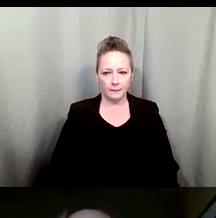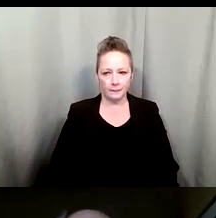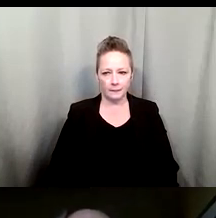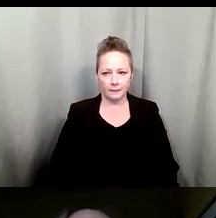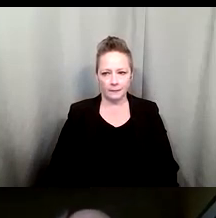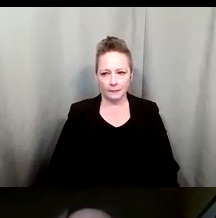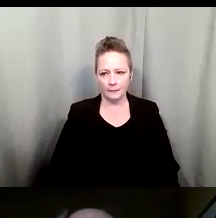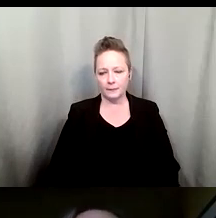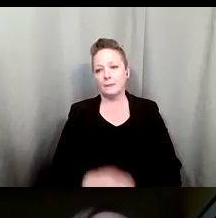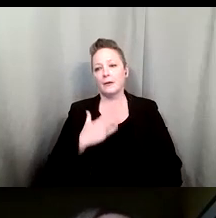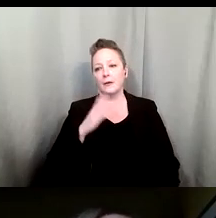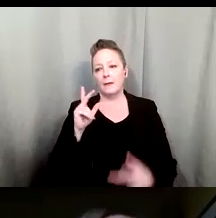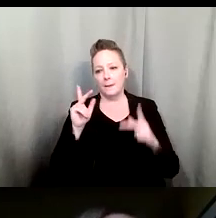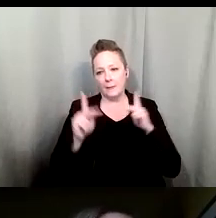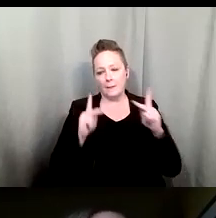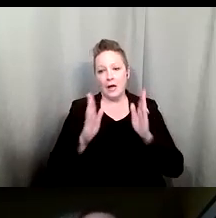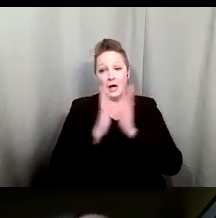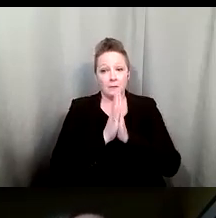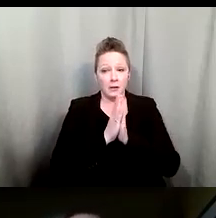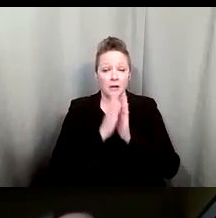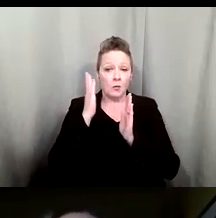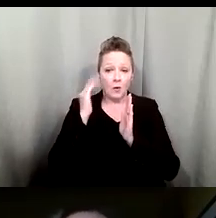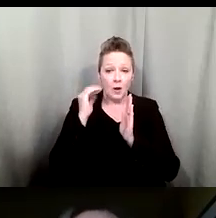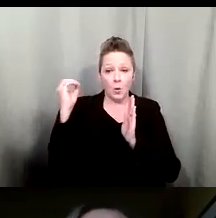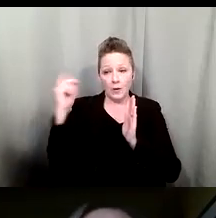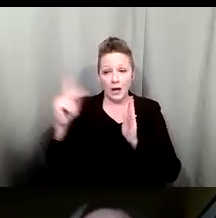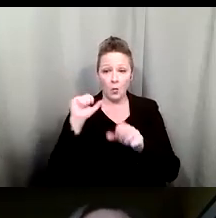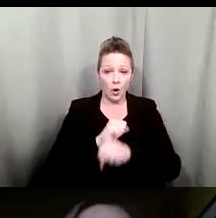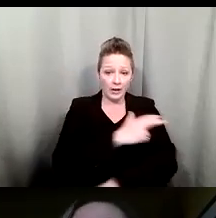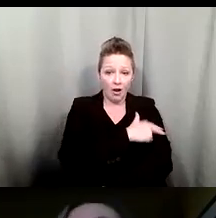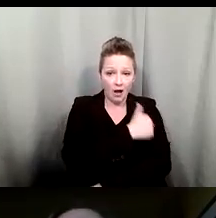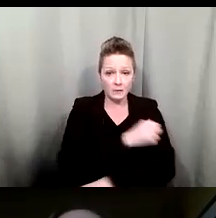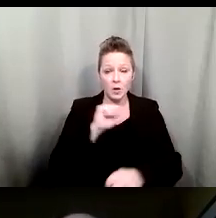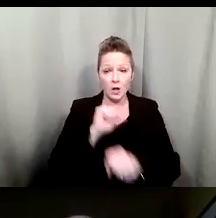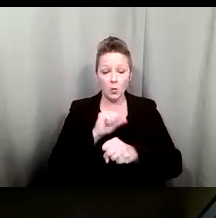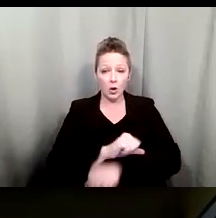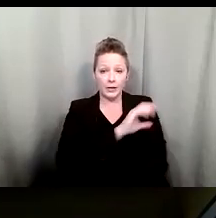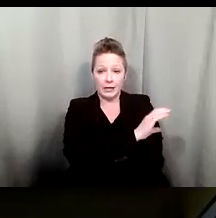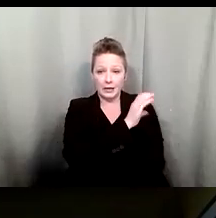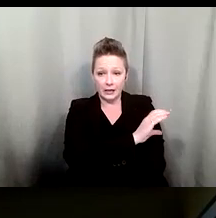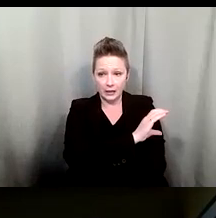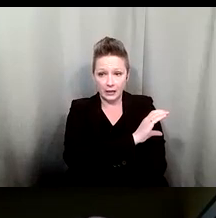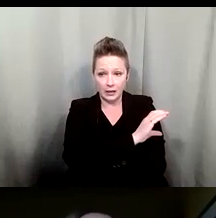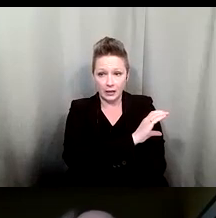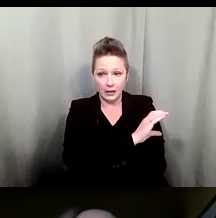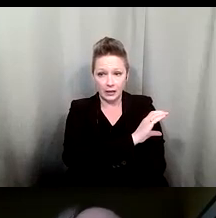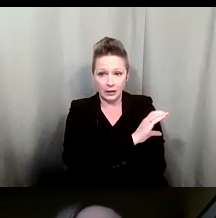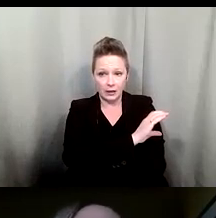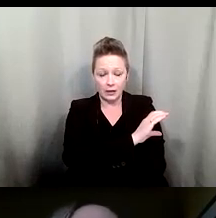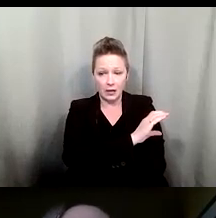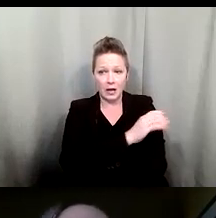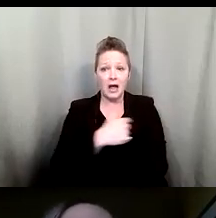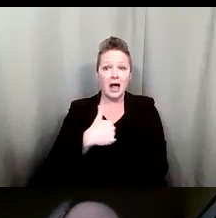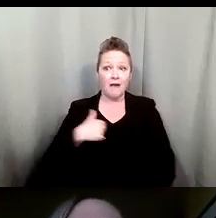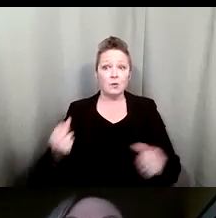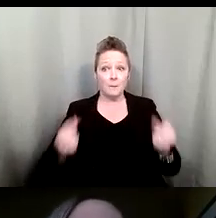people ask me why okay I work at the hospital I work in a clinic and yeah I mean I have so many people